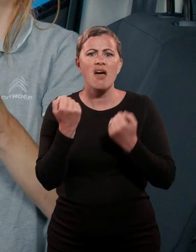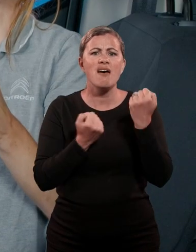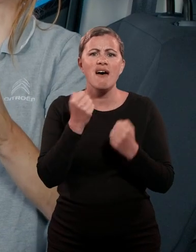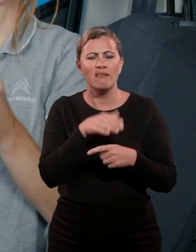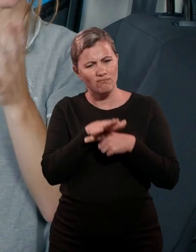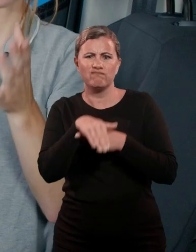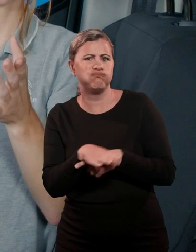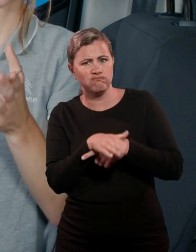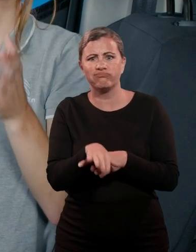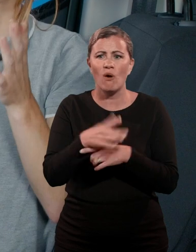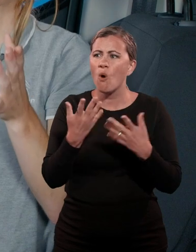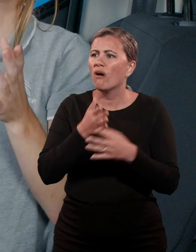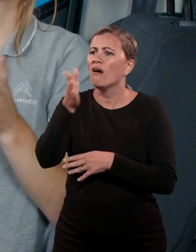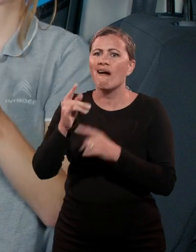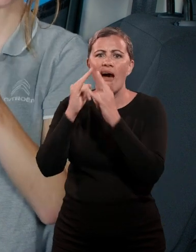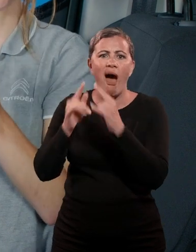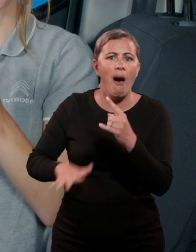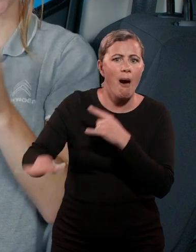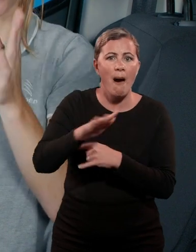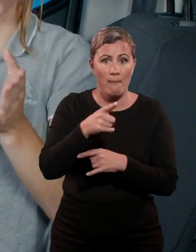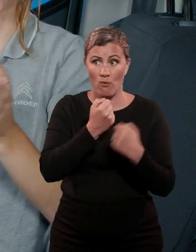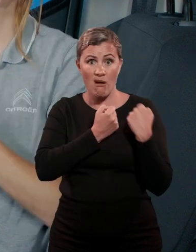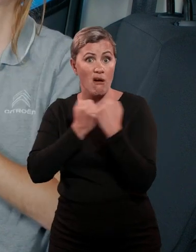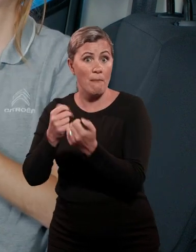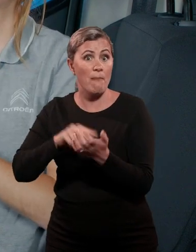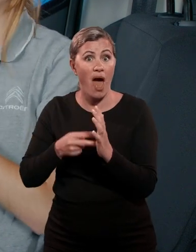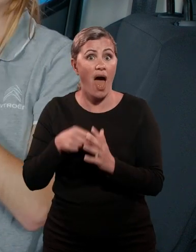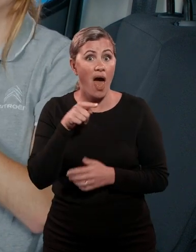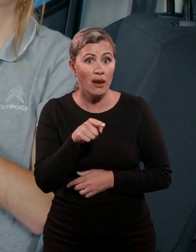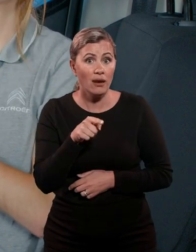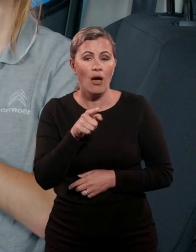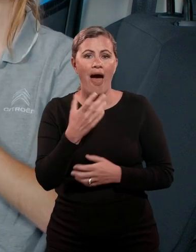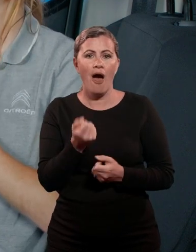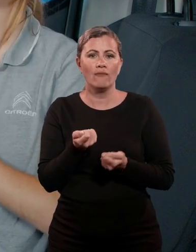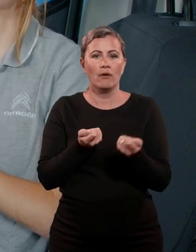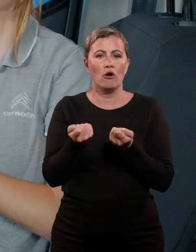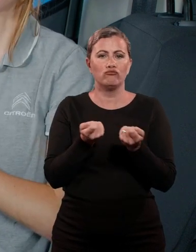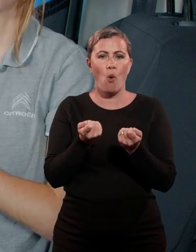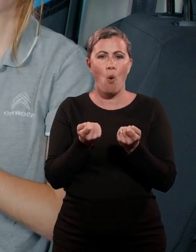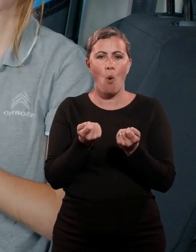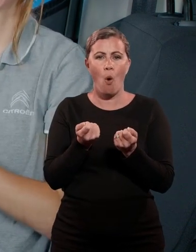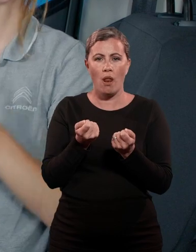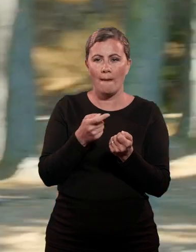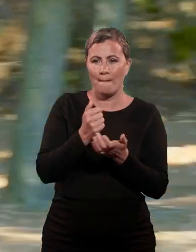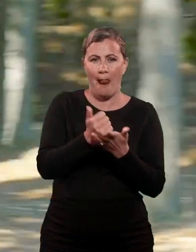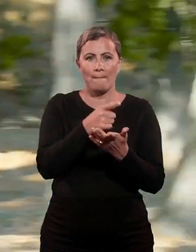And finally, if rough tracks or campsites are where you'll be taking your Berlingo, then grip control could be for you. This innovative